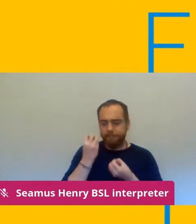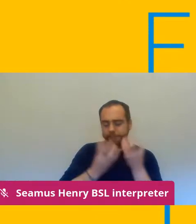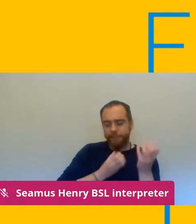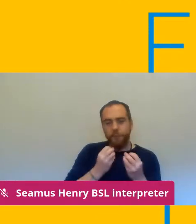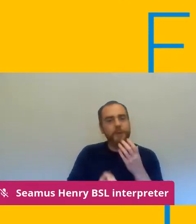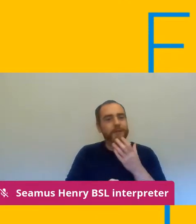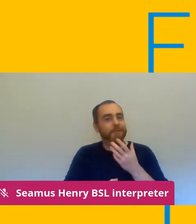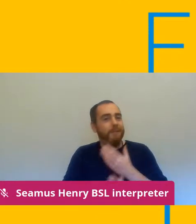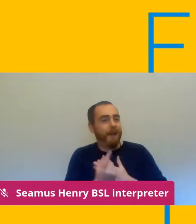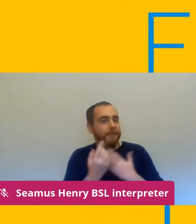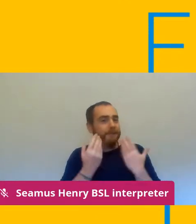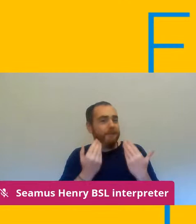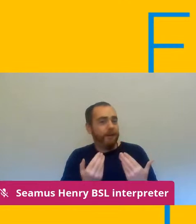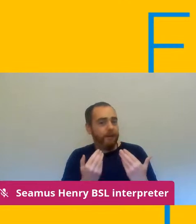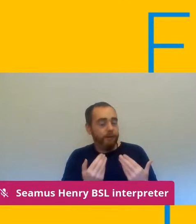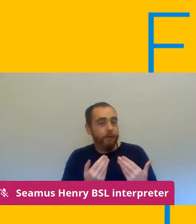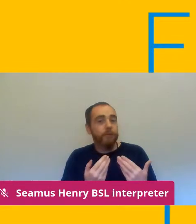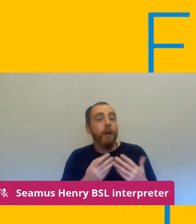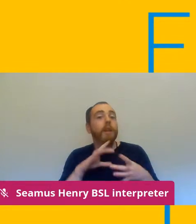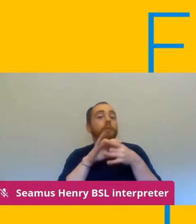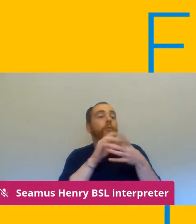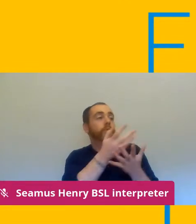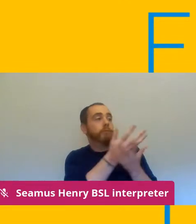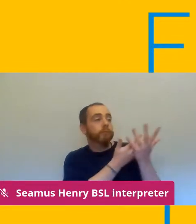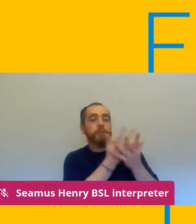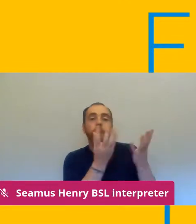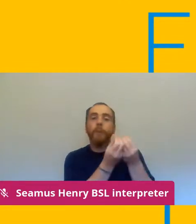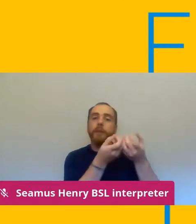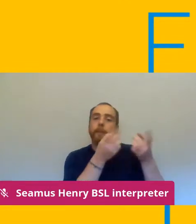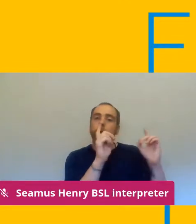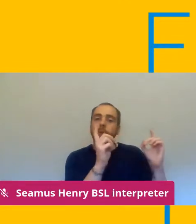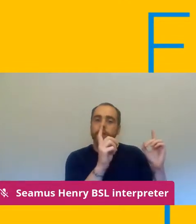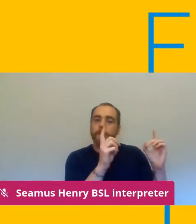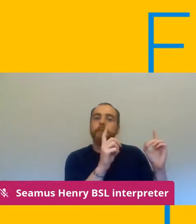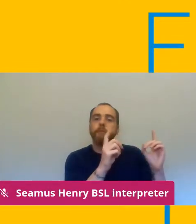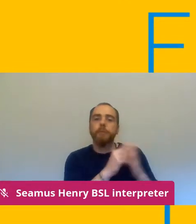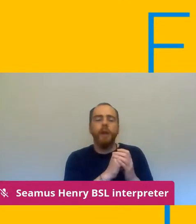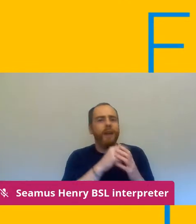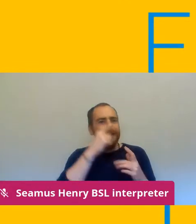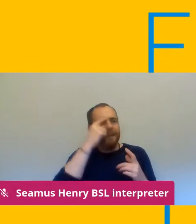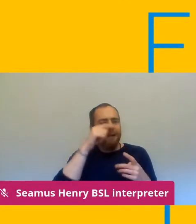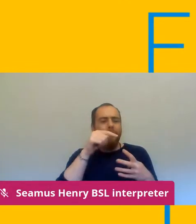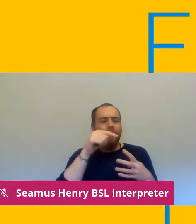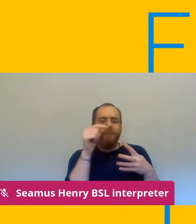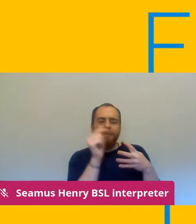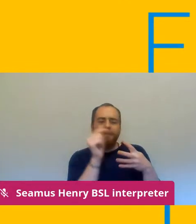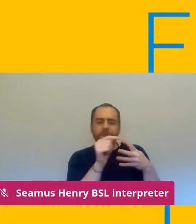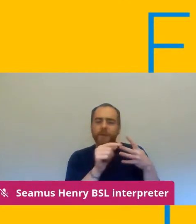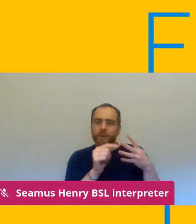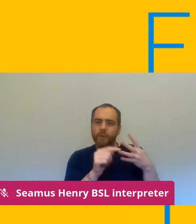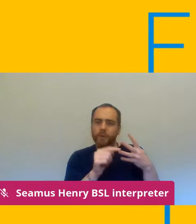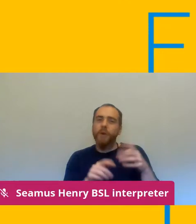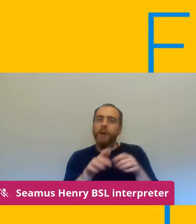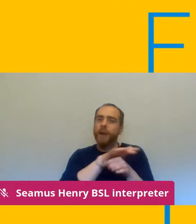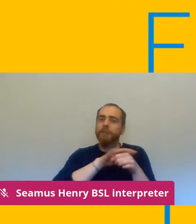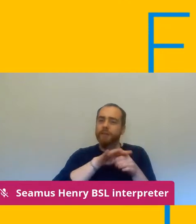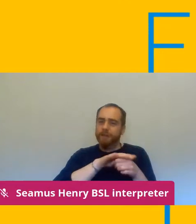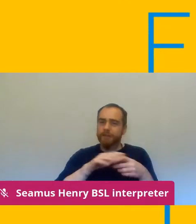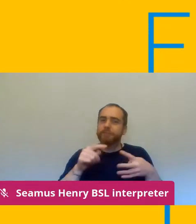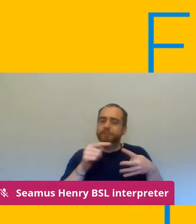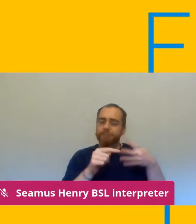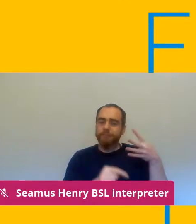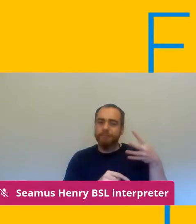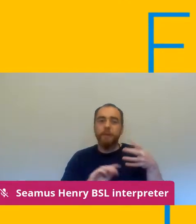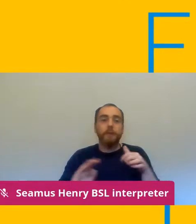our negotiations with employers i think there's been four main phases to this there was the initial lockdown back in march